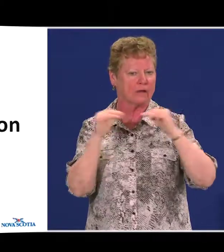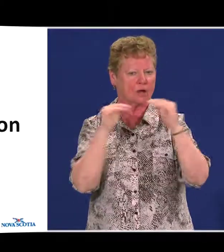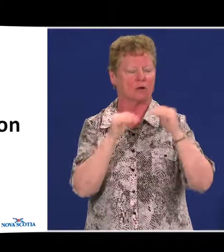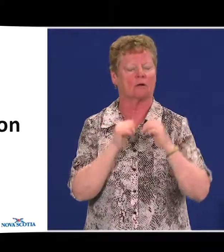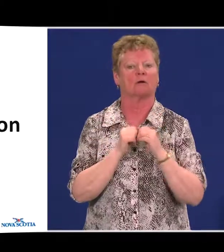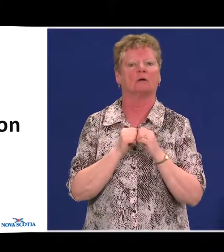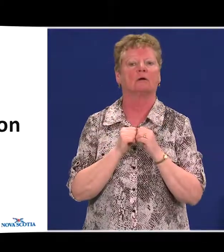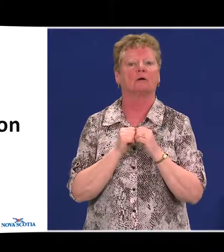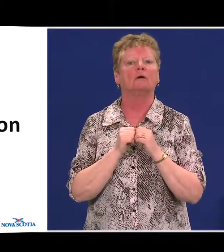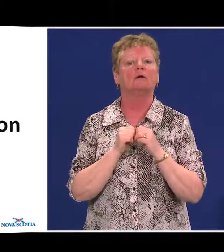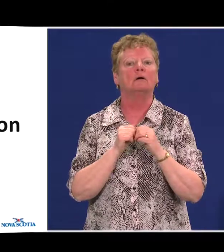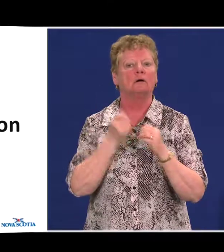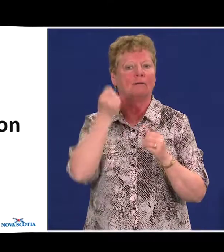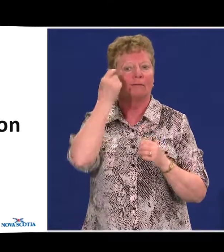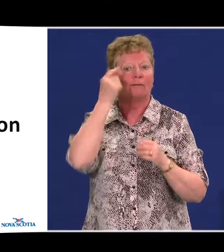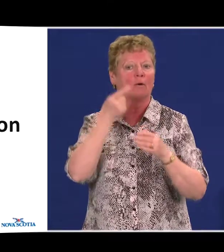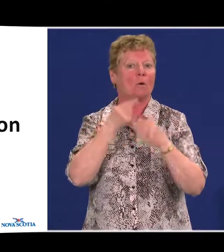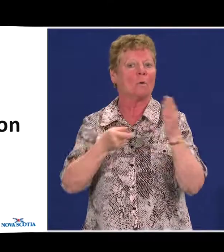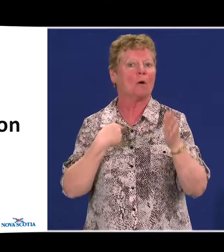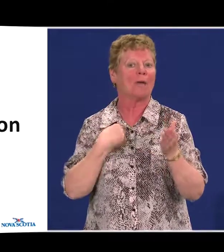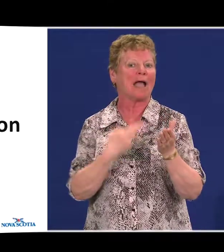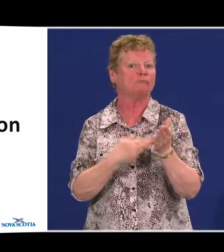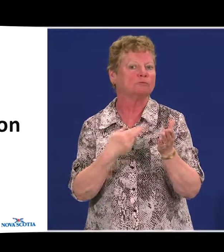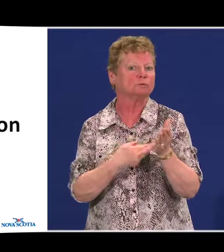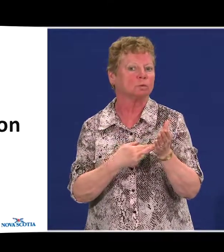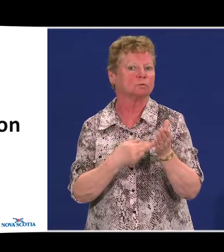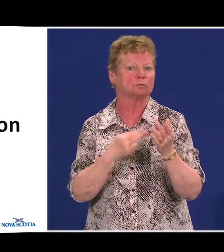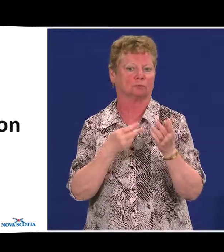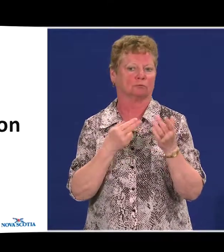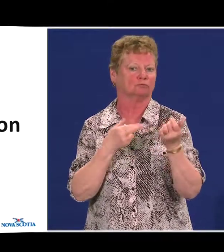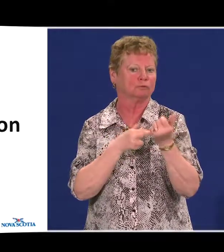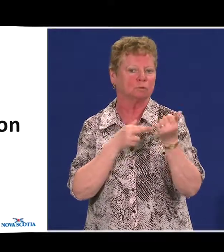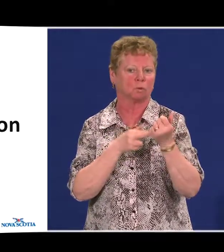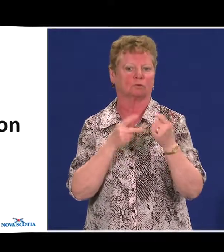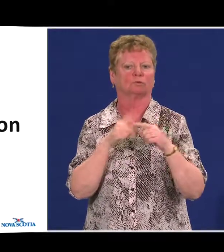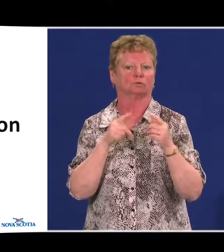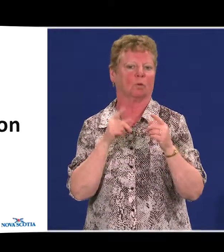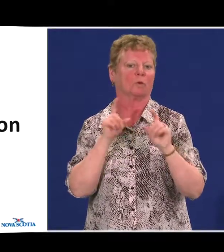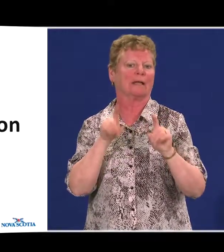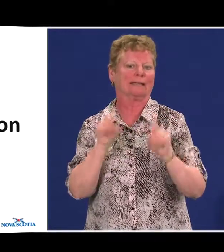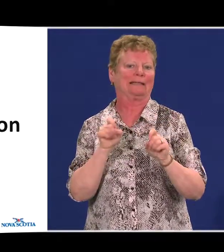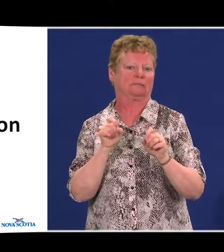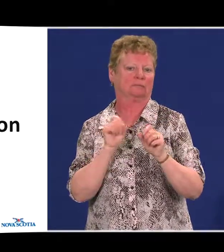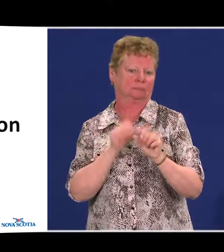into account the resources required to comply with a given standard.